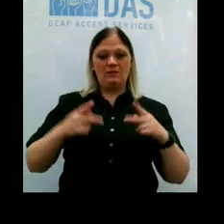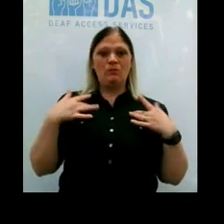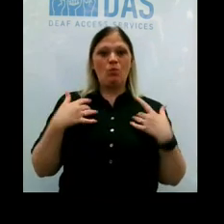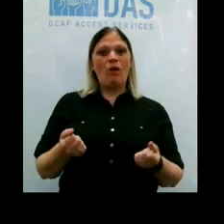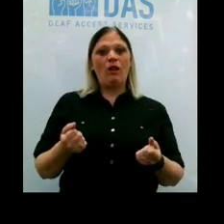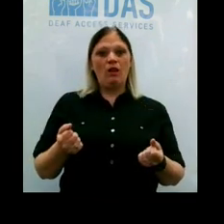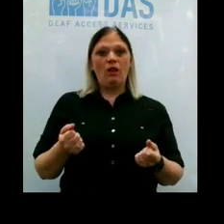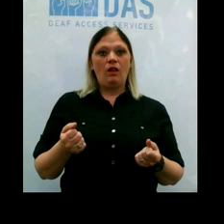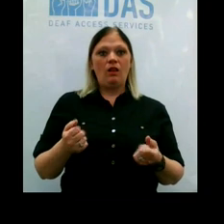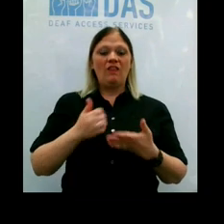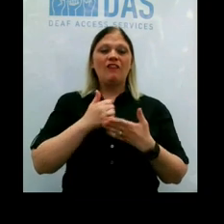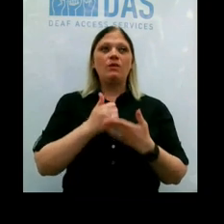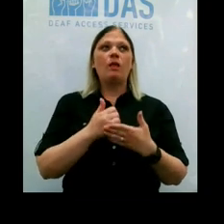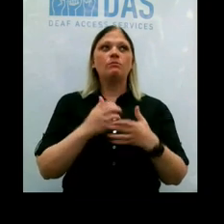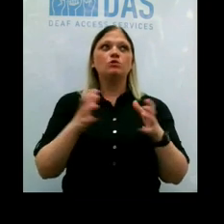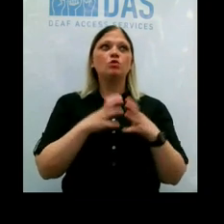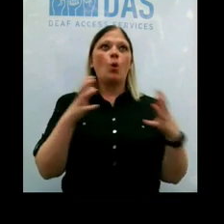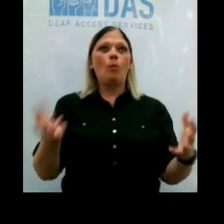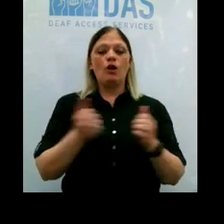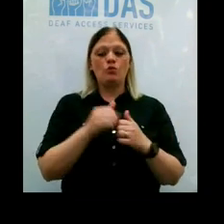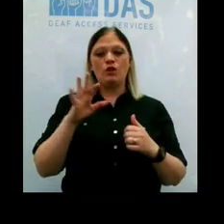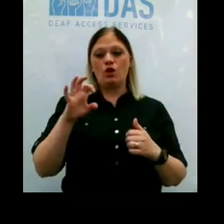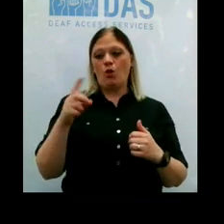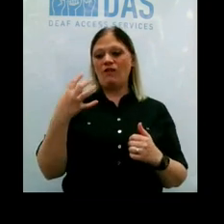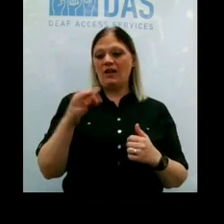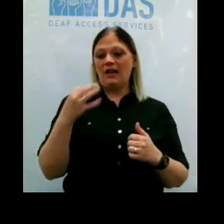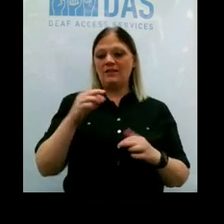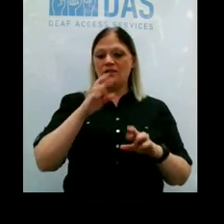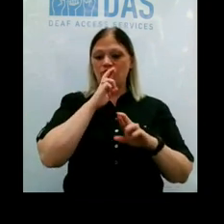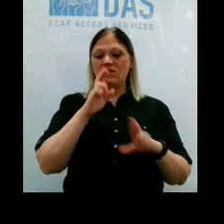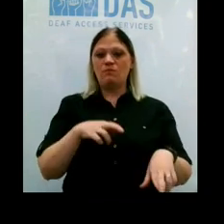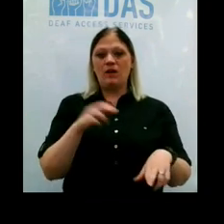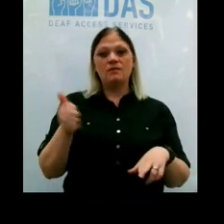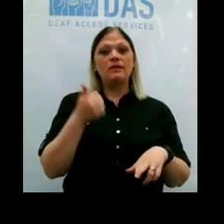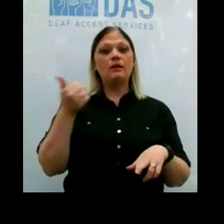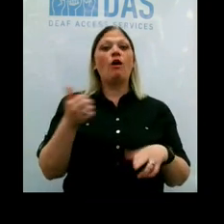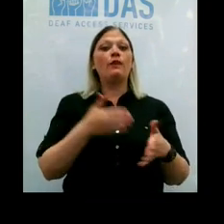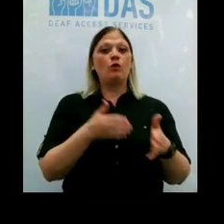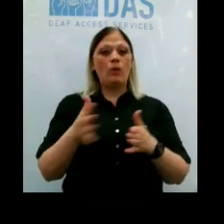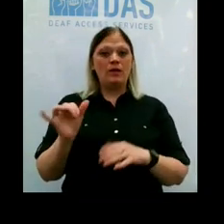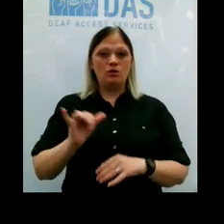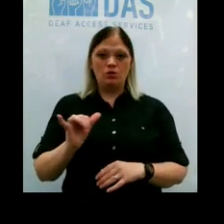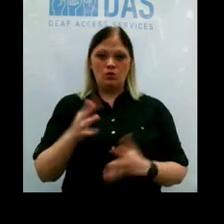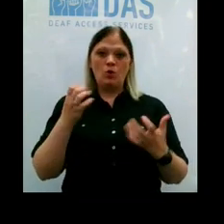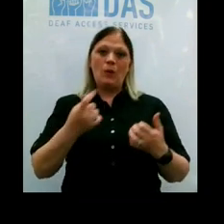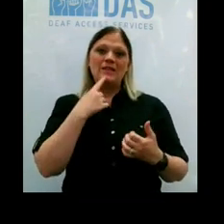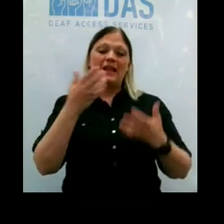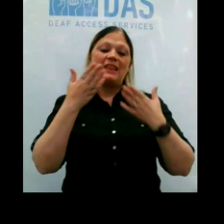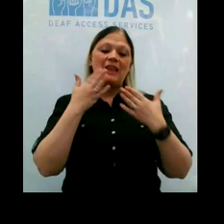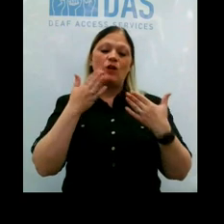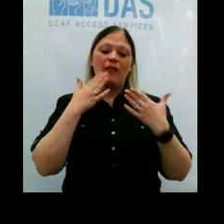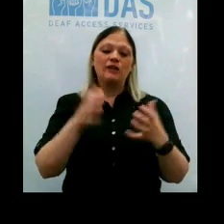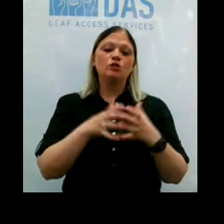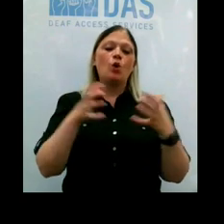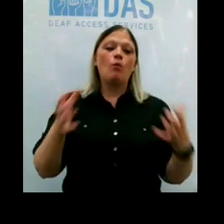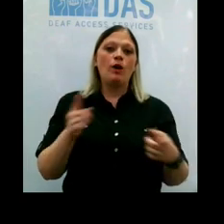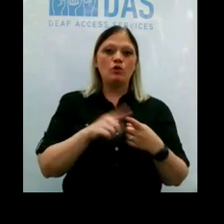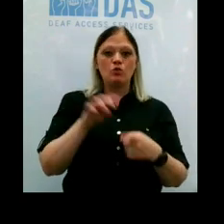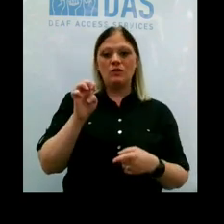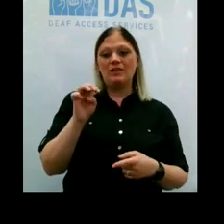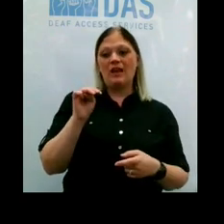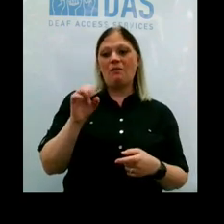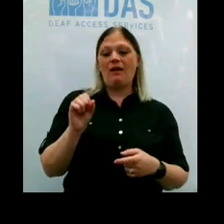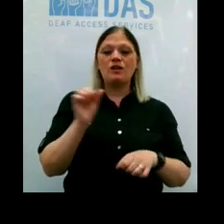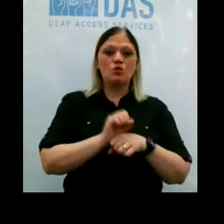also, they've been helping out tremendously with our COVID-19 response in other operations. So I just want to say thank you so much to our EMS